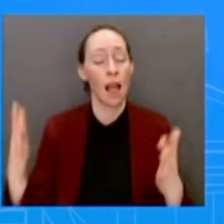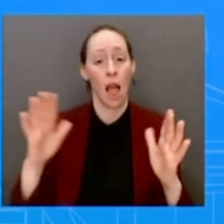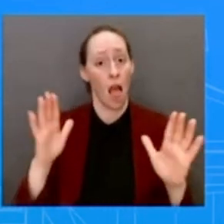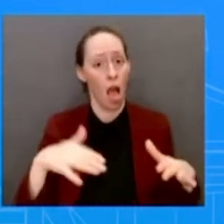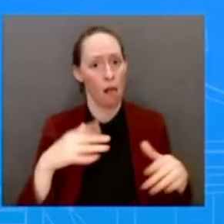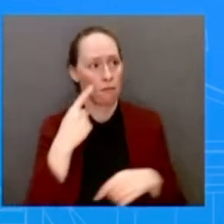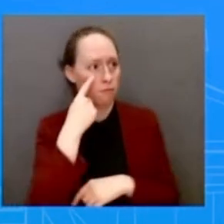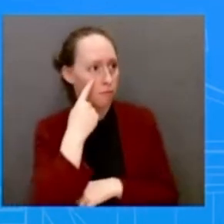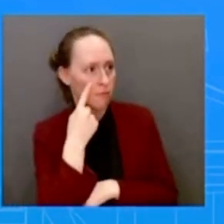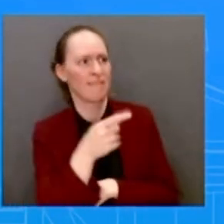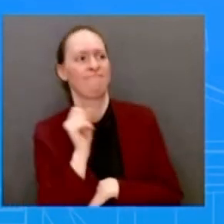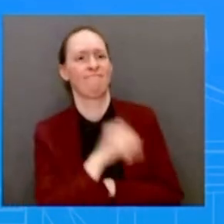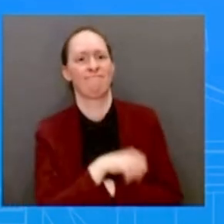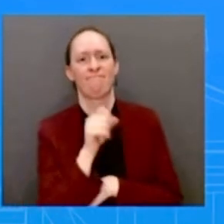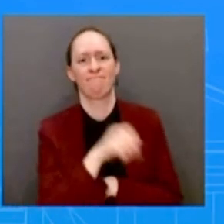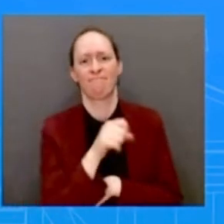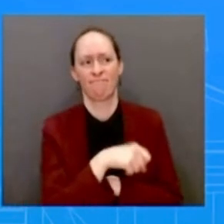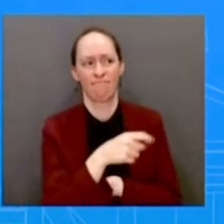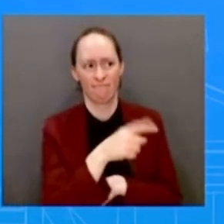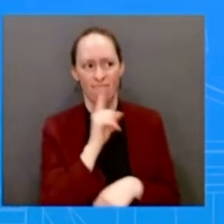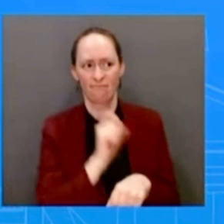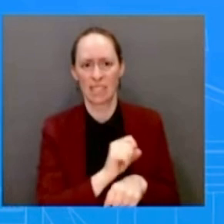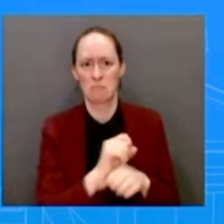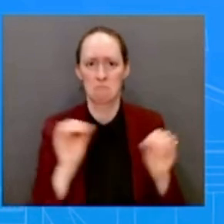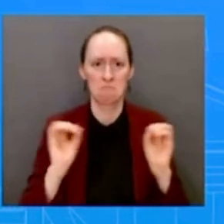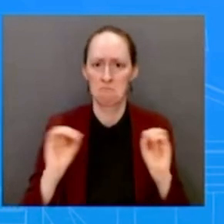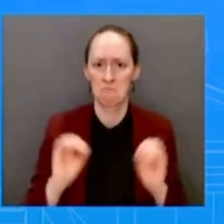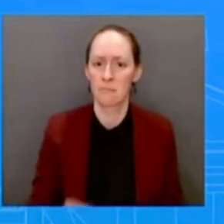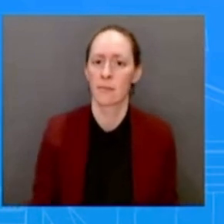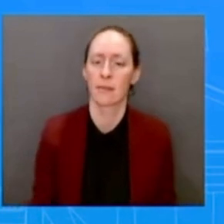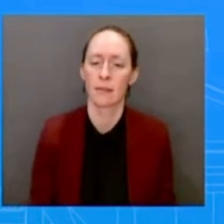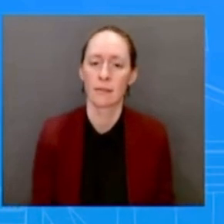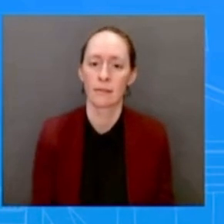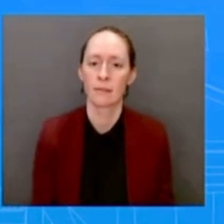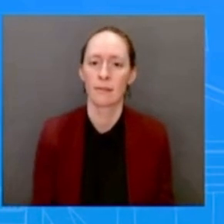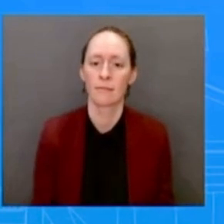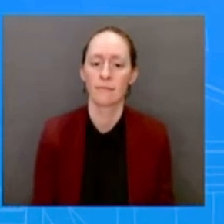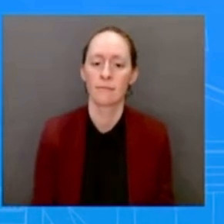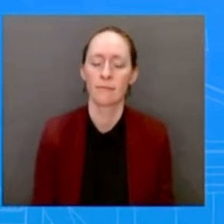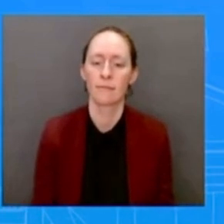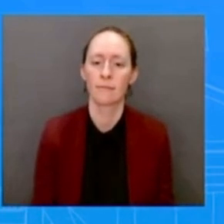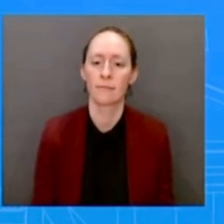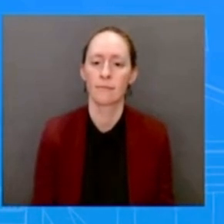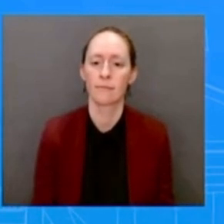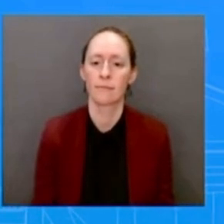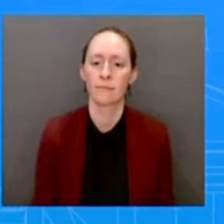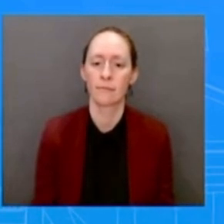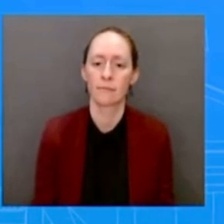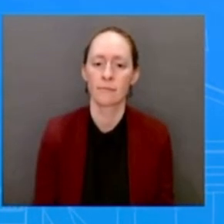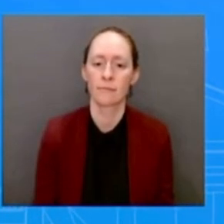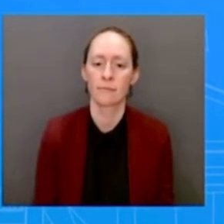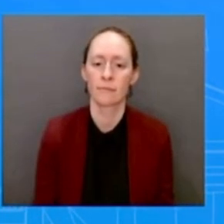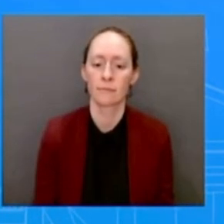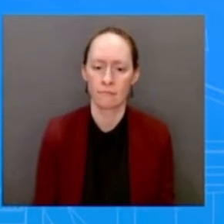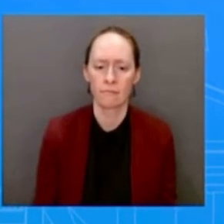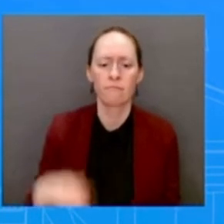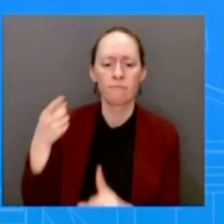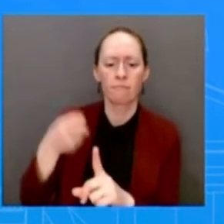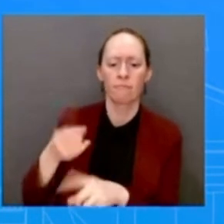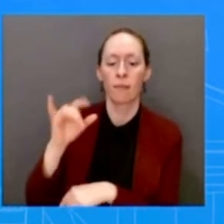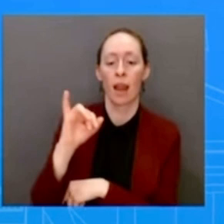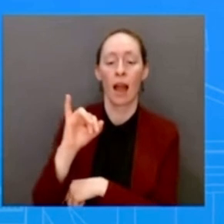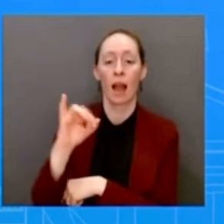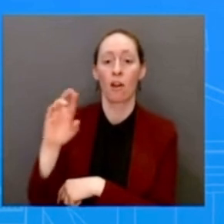conversations with China. The I could, another one on the IRA. This meeting with Chancellor